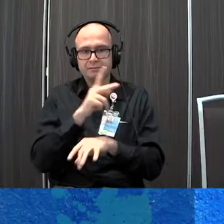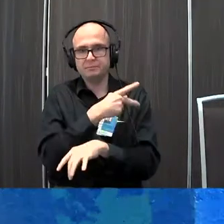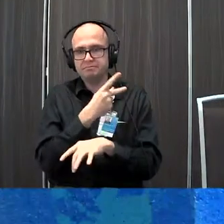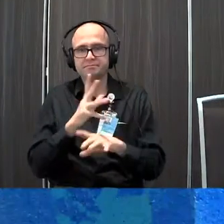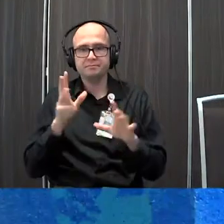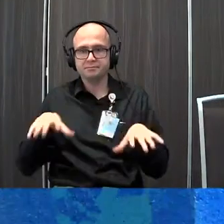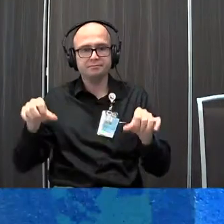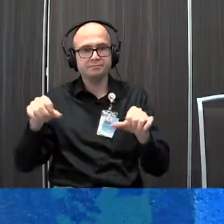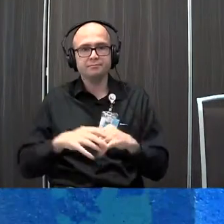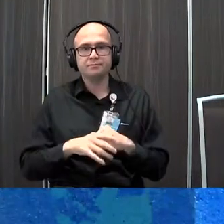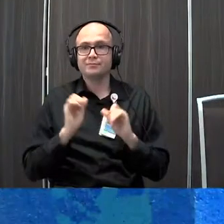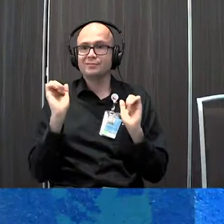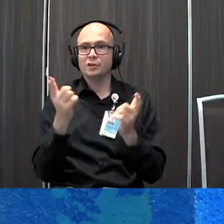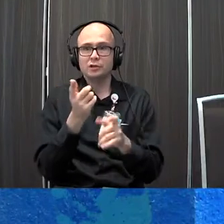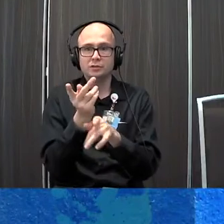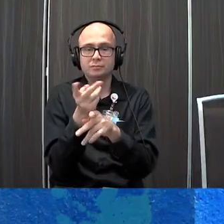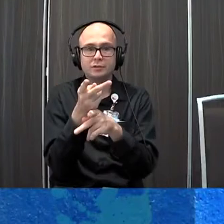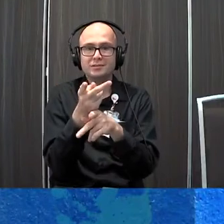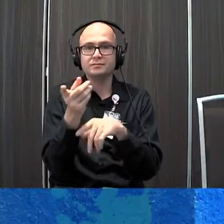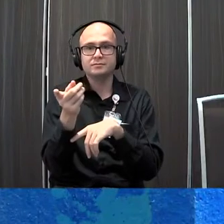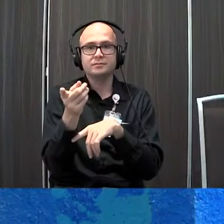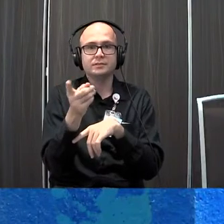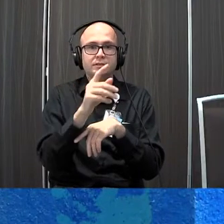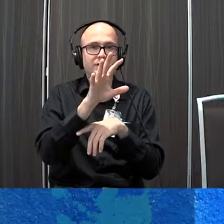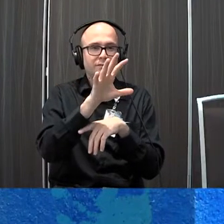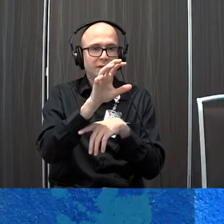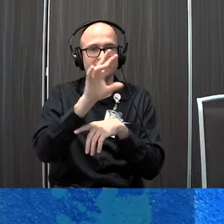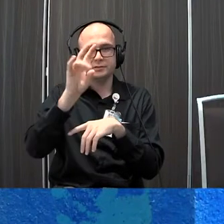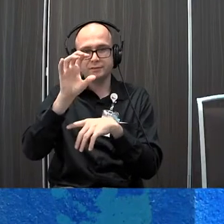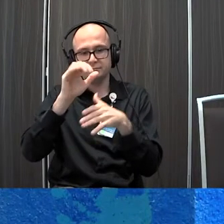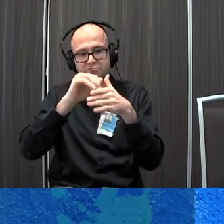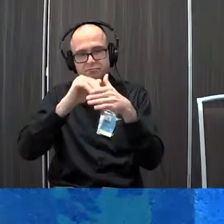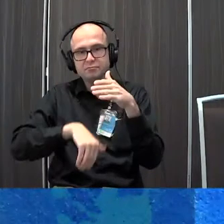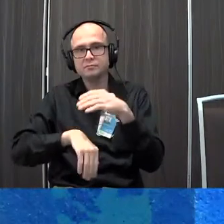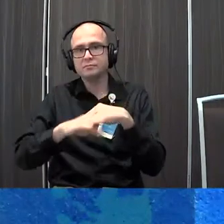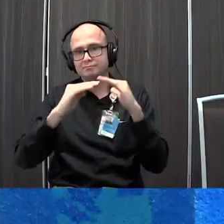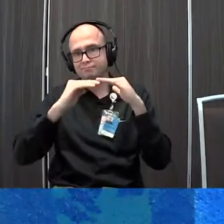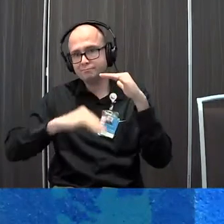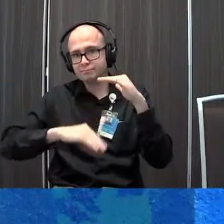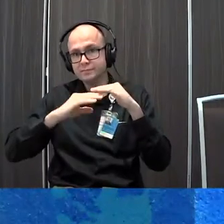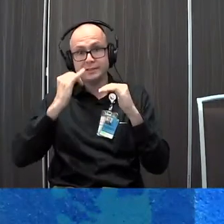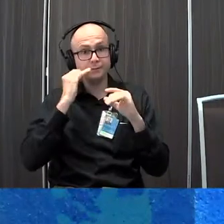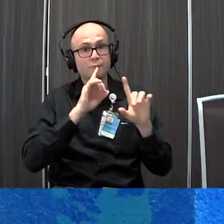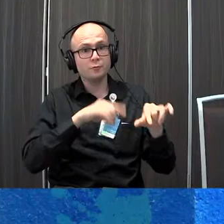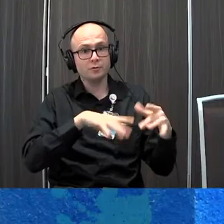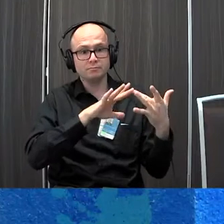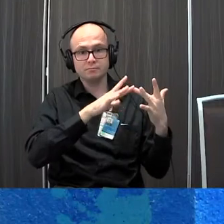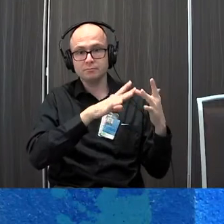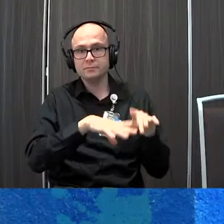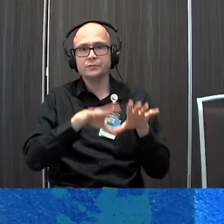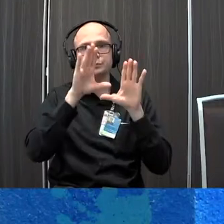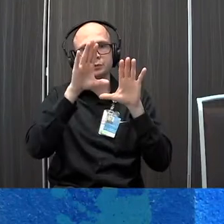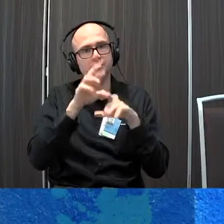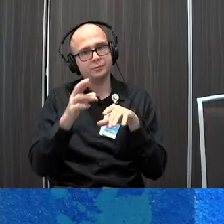all of these products are pretty much under $500 to $700 you order direct from online and again it's just an excellent resource